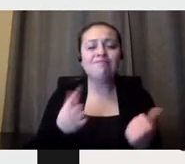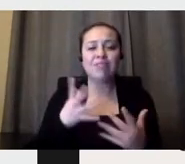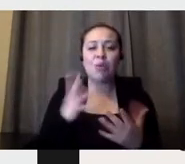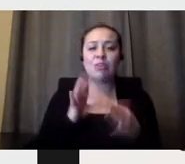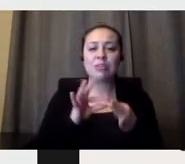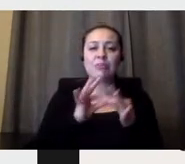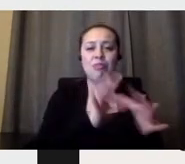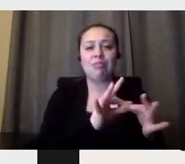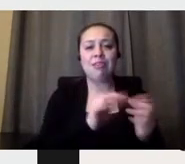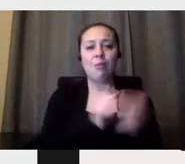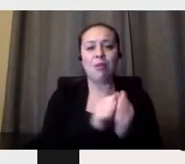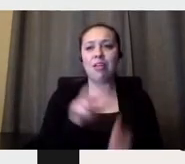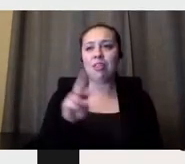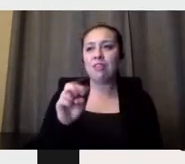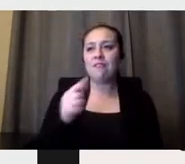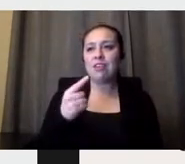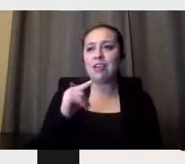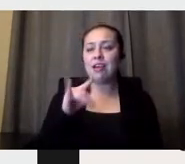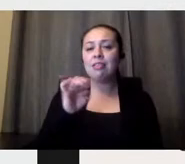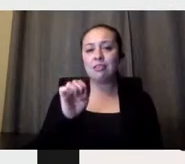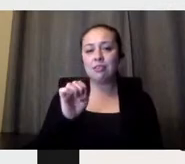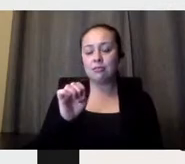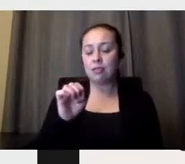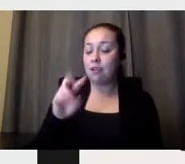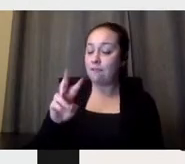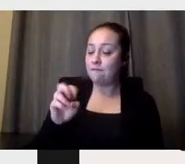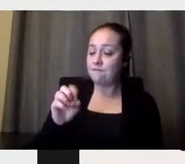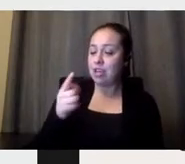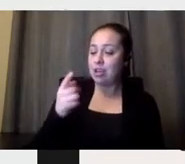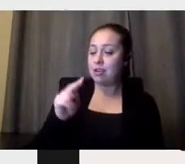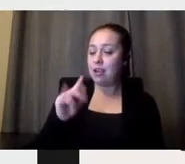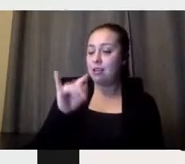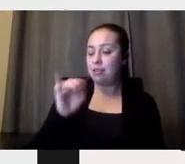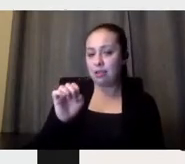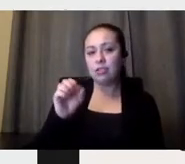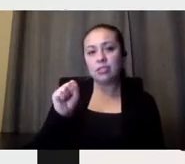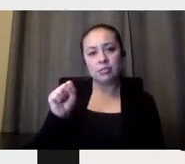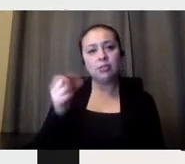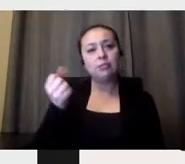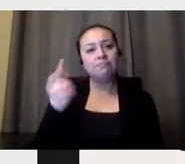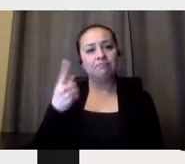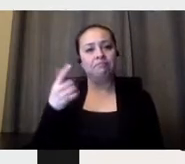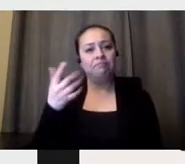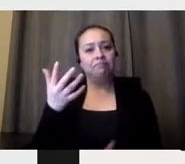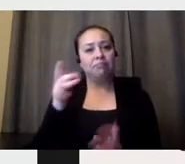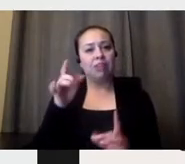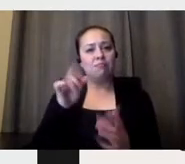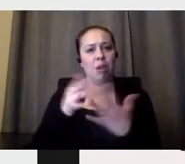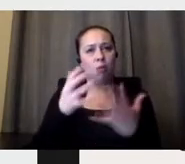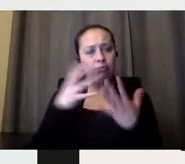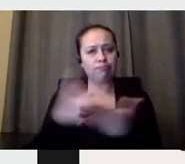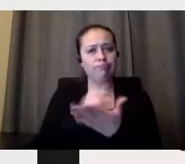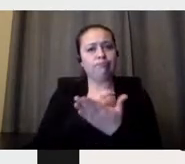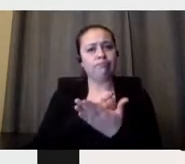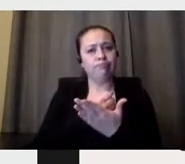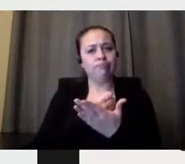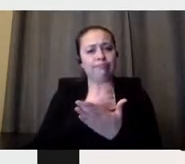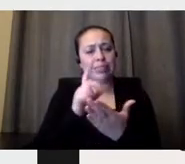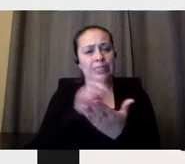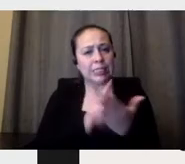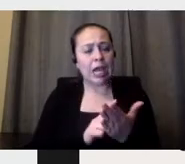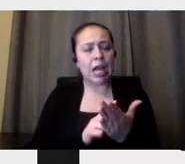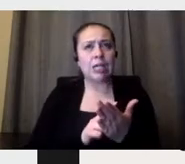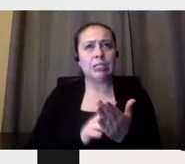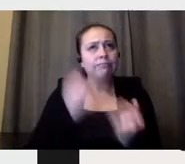do something with it. But this idea and this